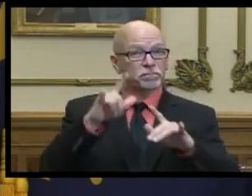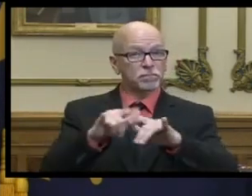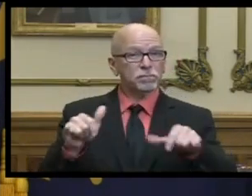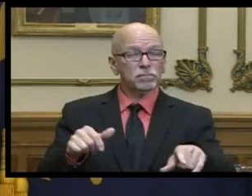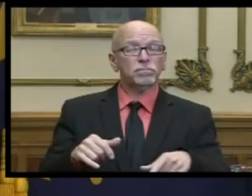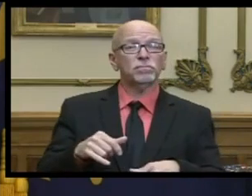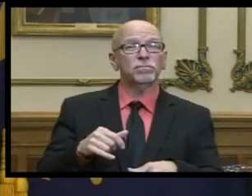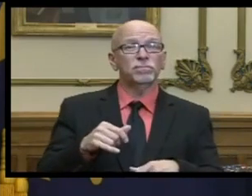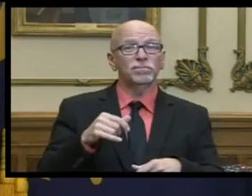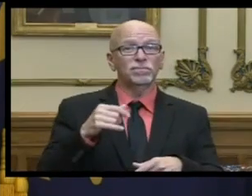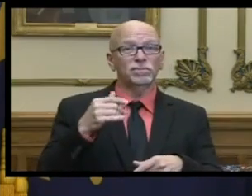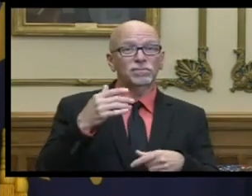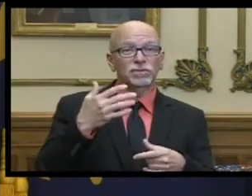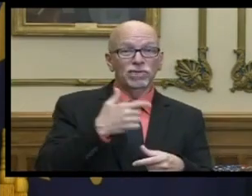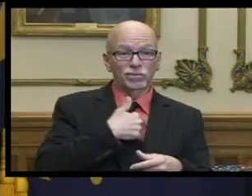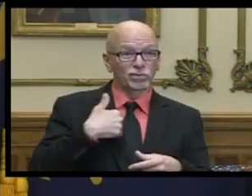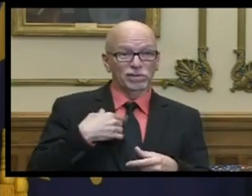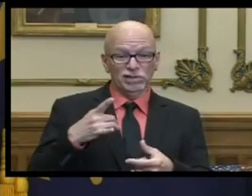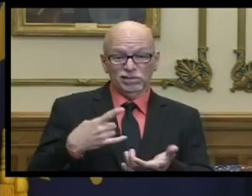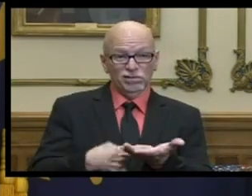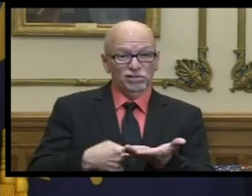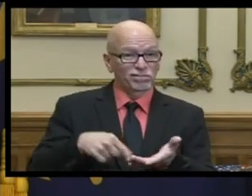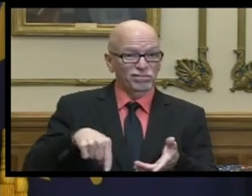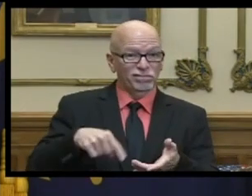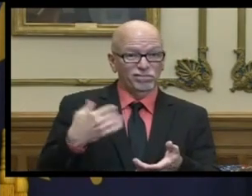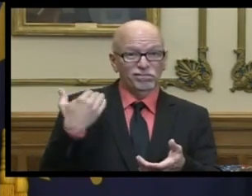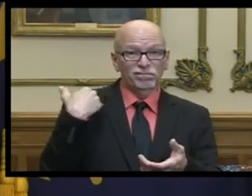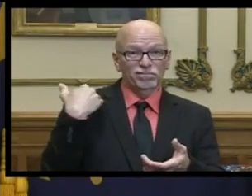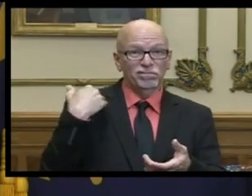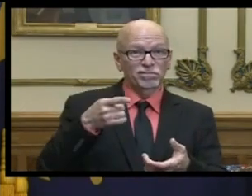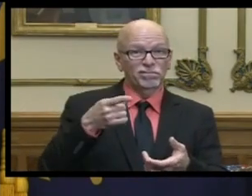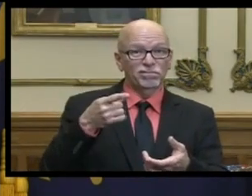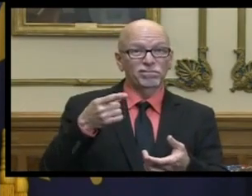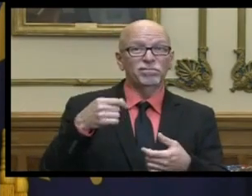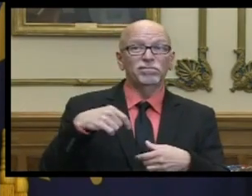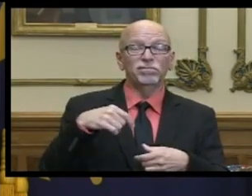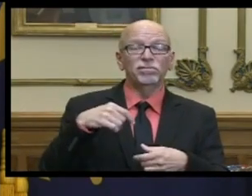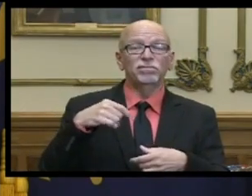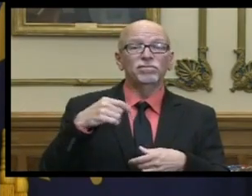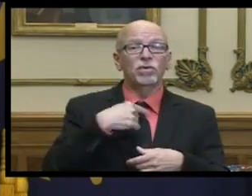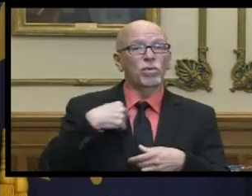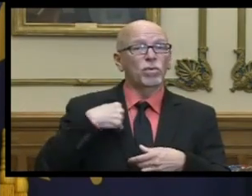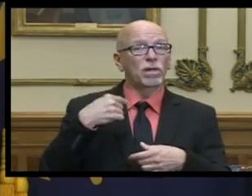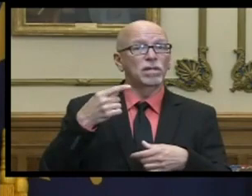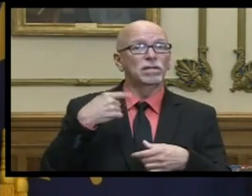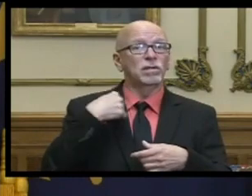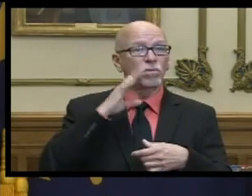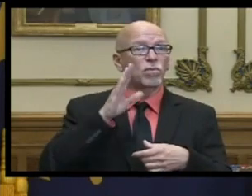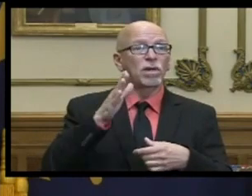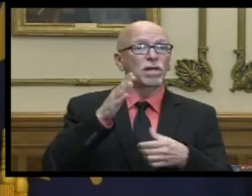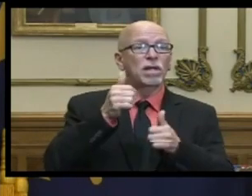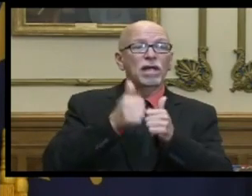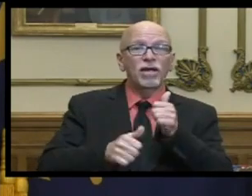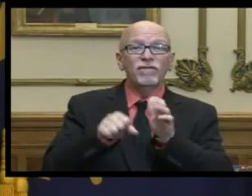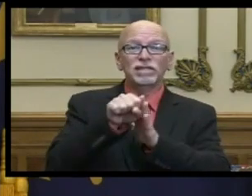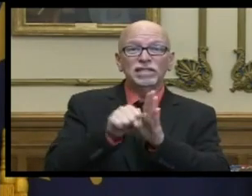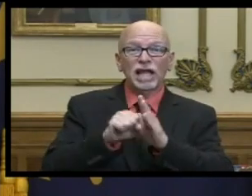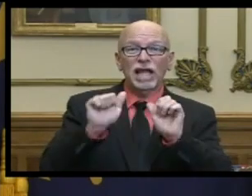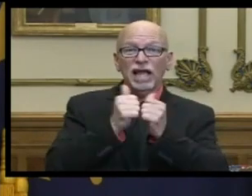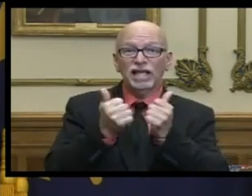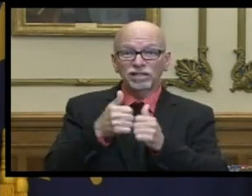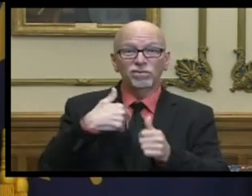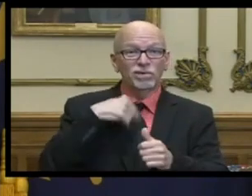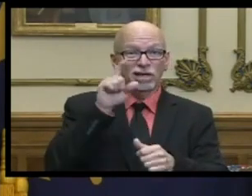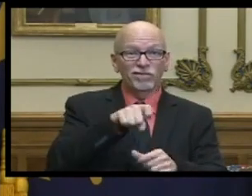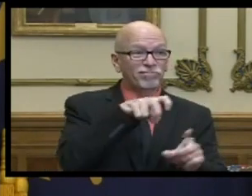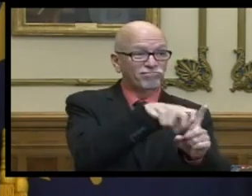recall we sat here at this very table um right out of the gate and said that we were going to every state agency and saying we need